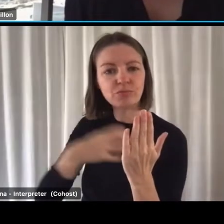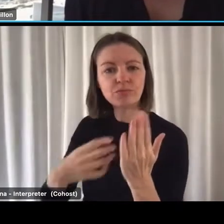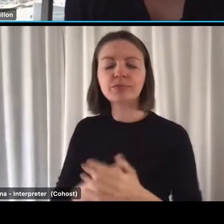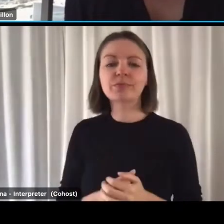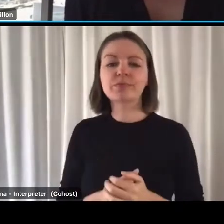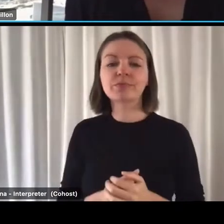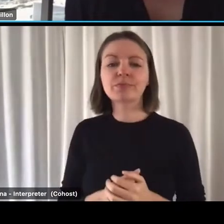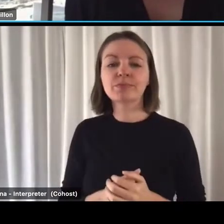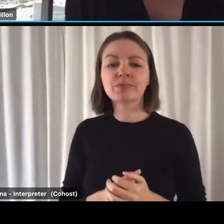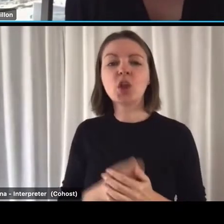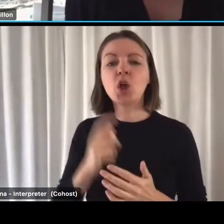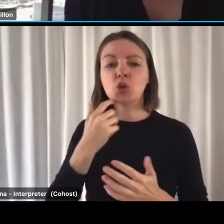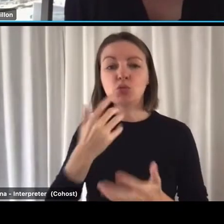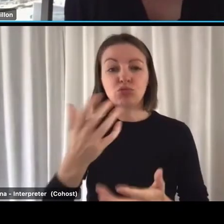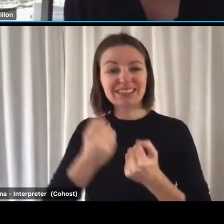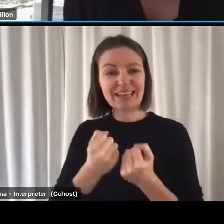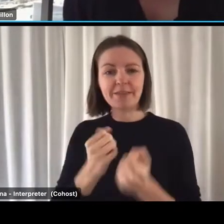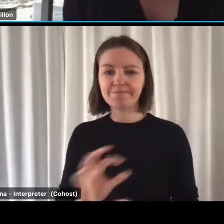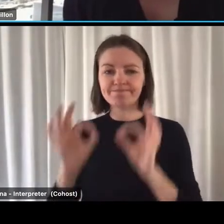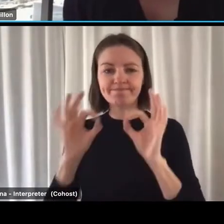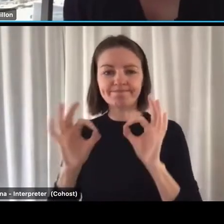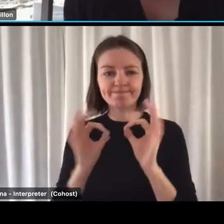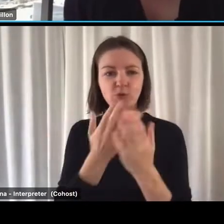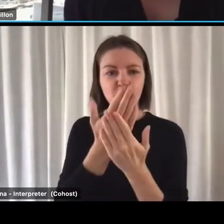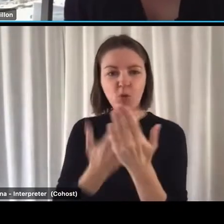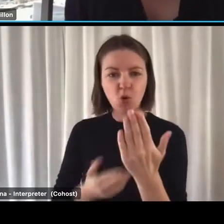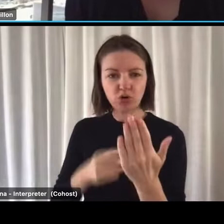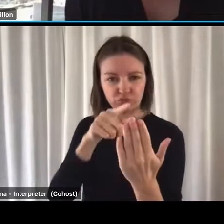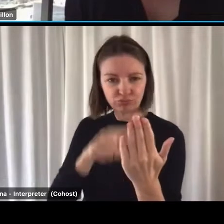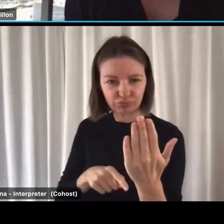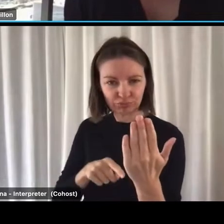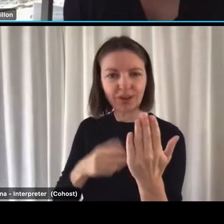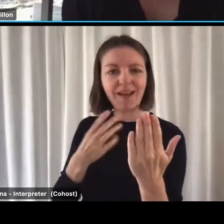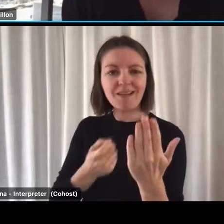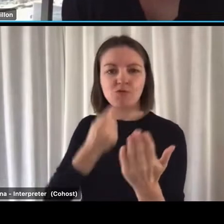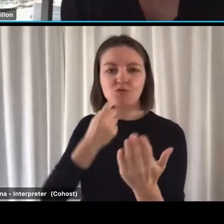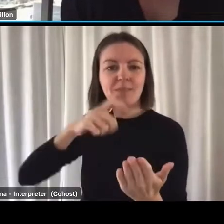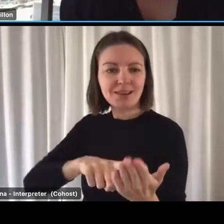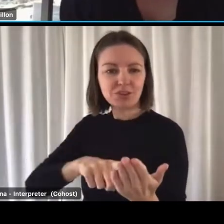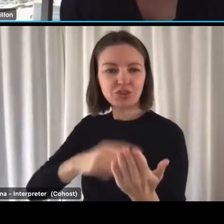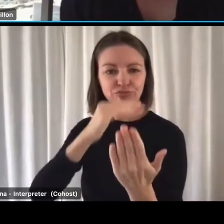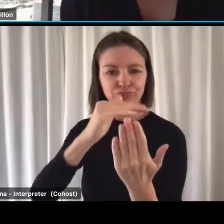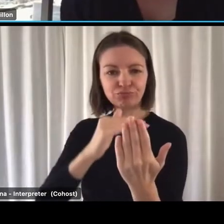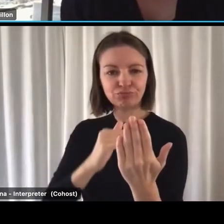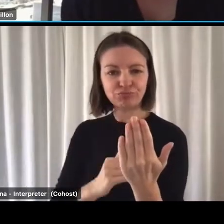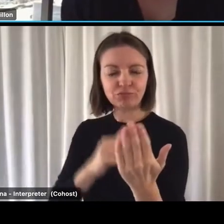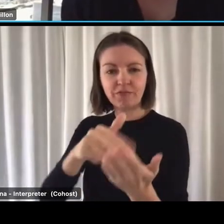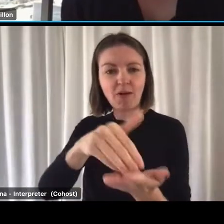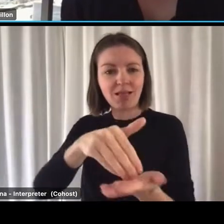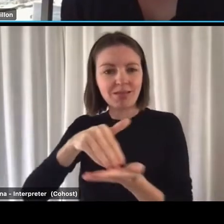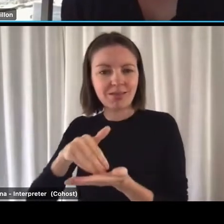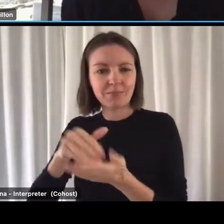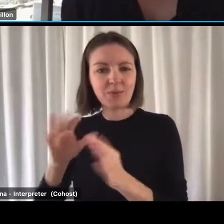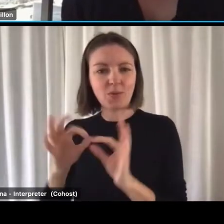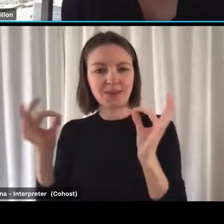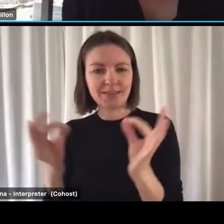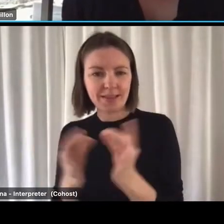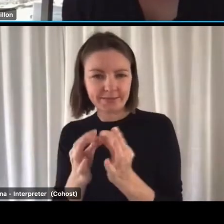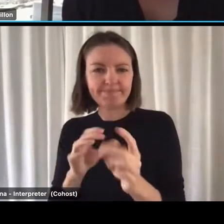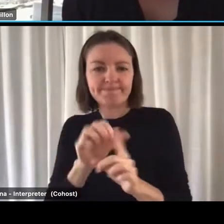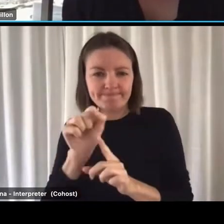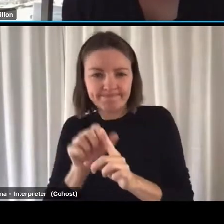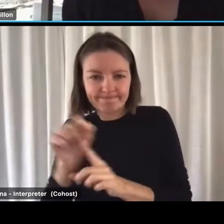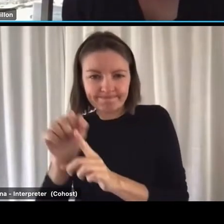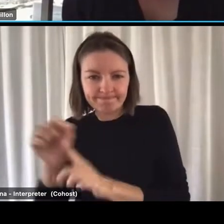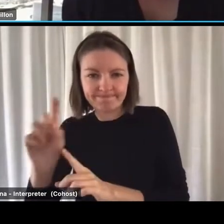Ultimately, you'll receive a tailored report with practical and implementable recommendations to assist your organisation in identifying